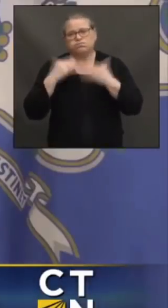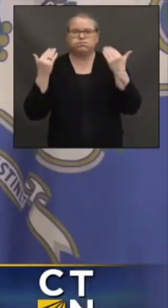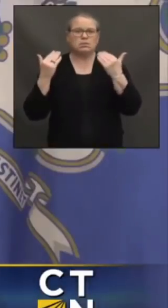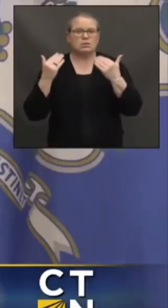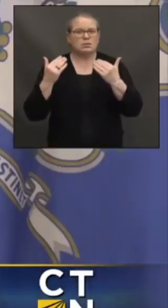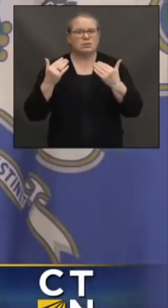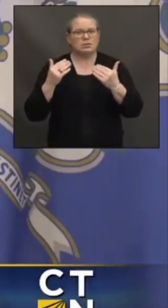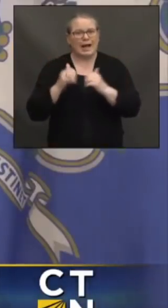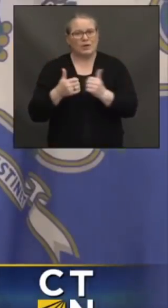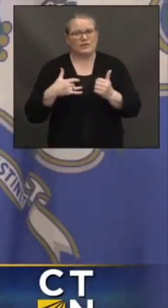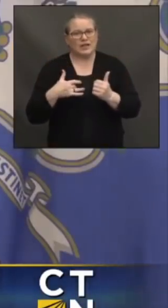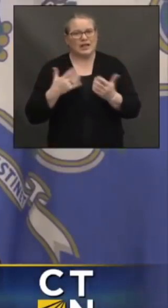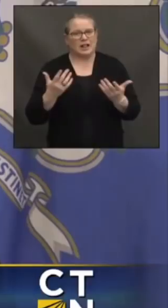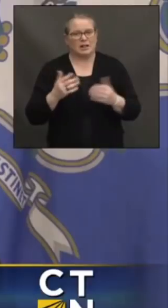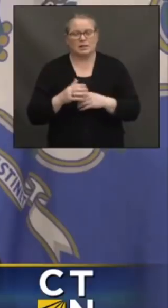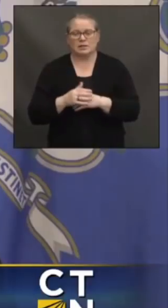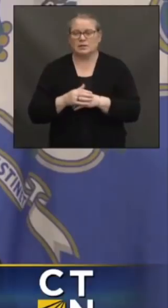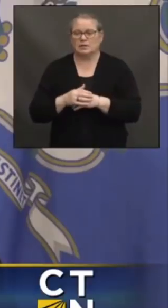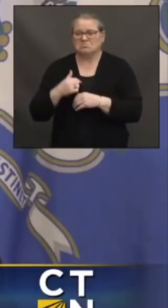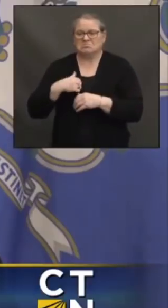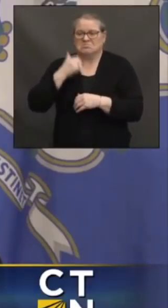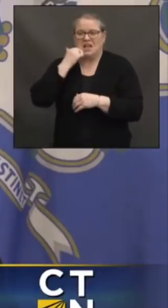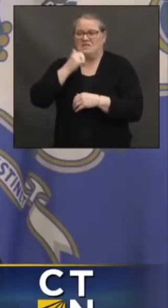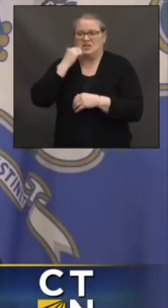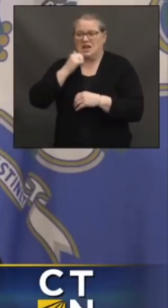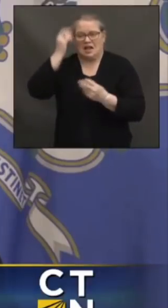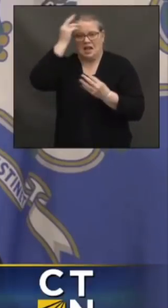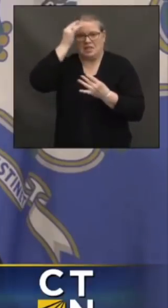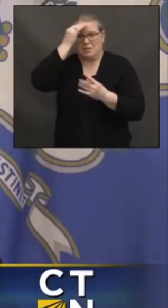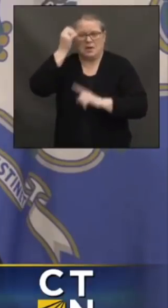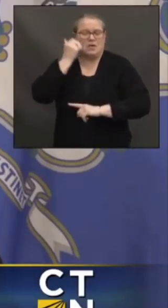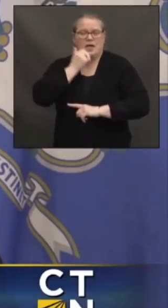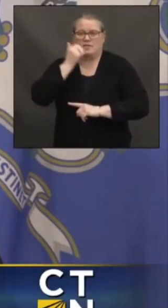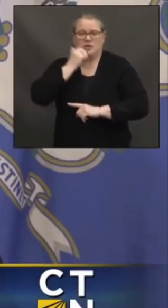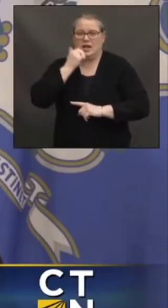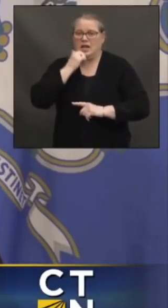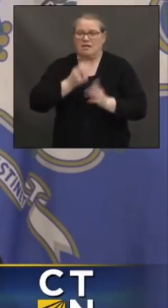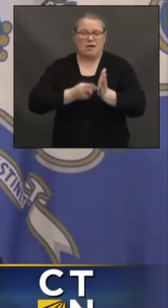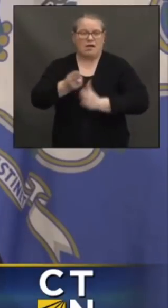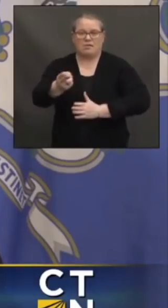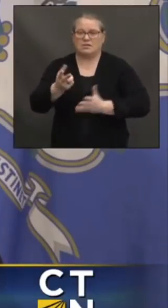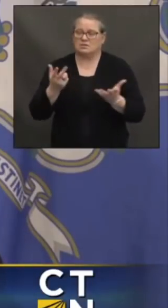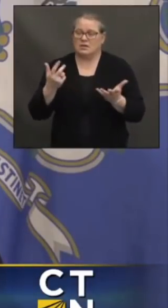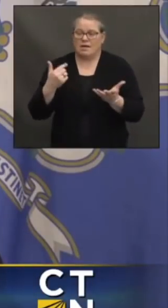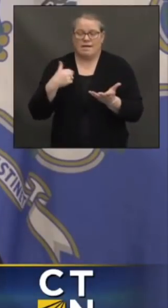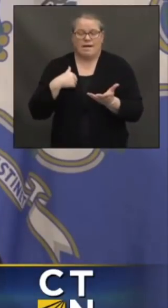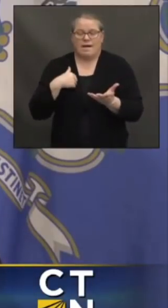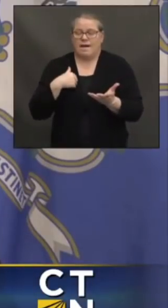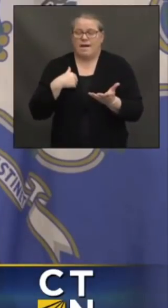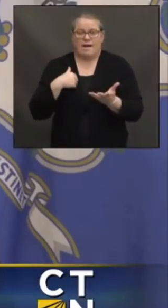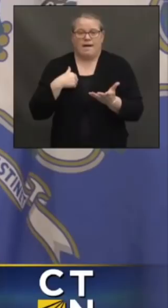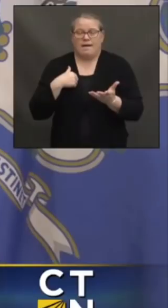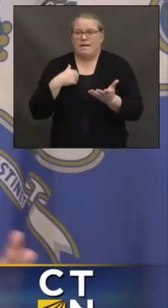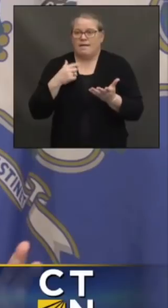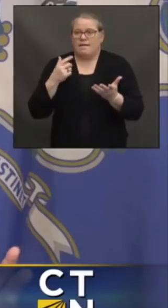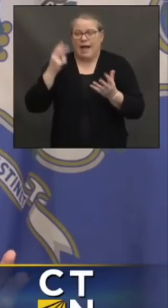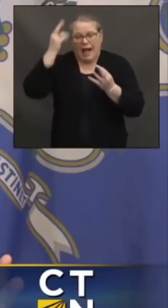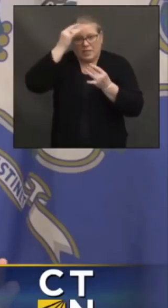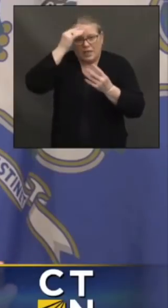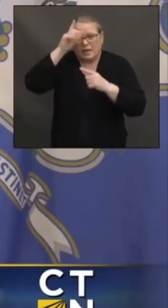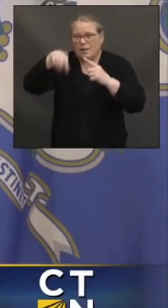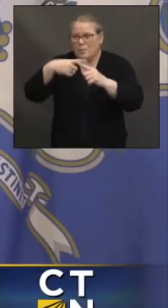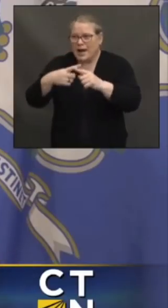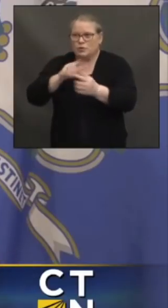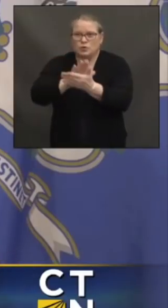It's at the start of my consciousness every day, I got to tell you. I lose sleep when I think about these schools.